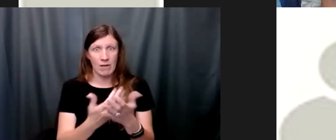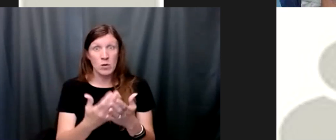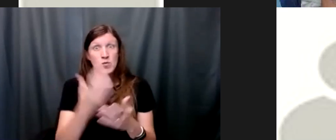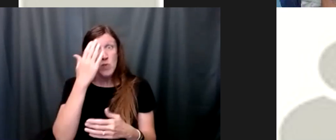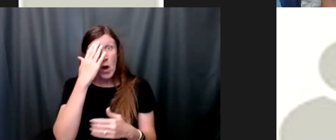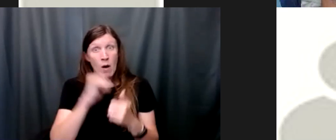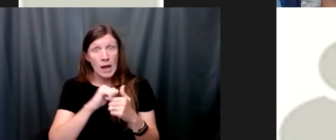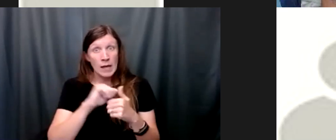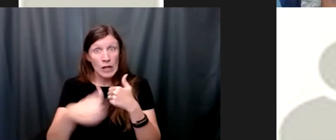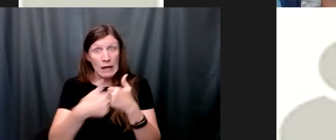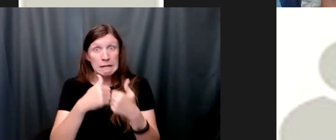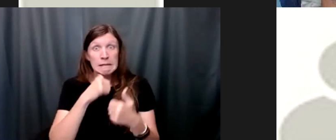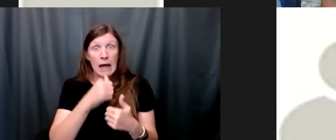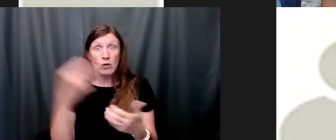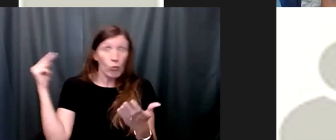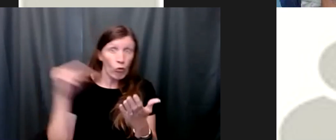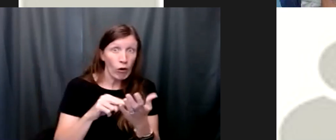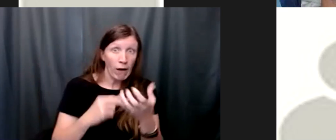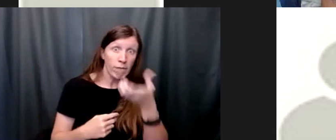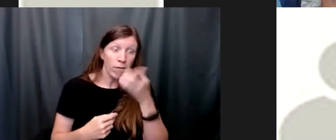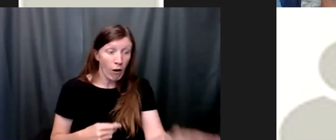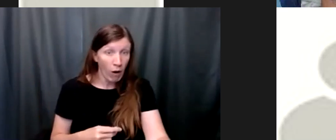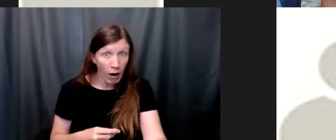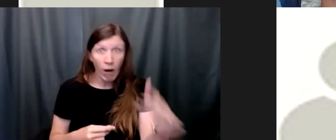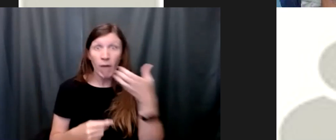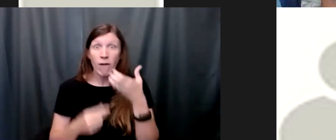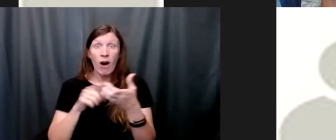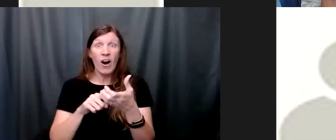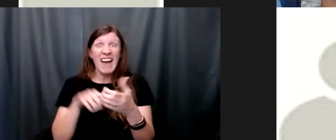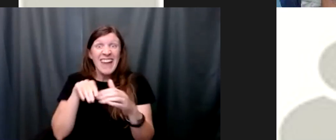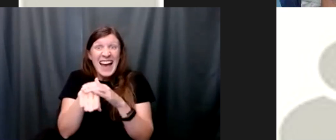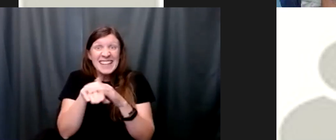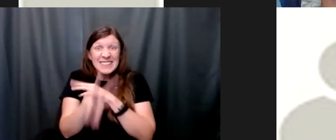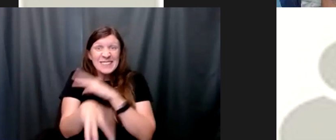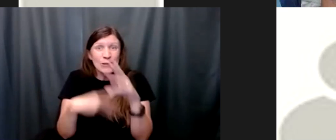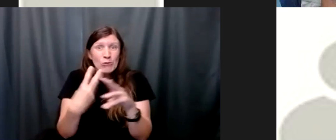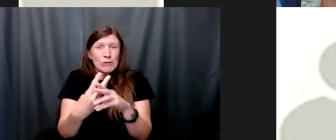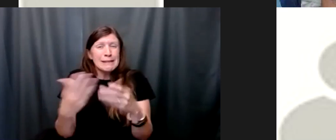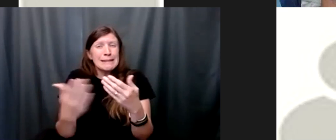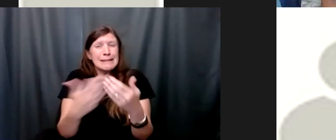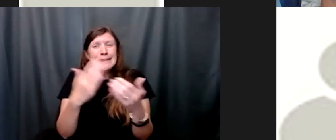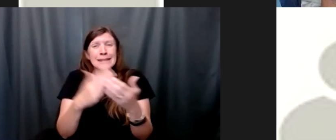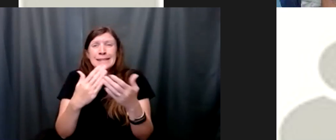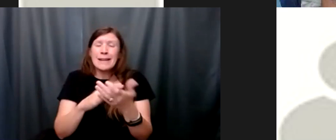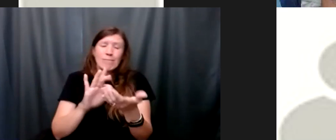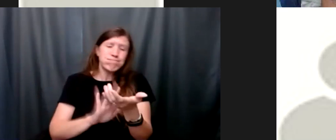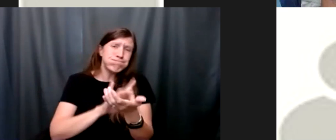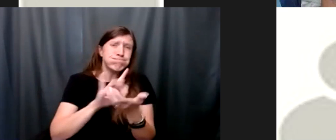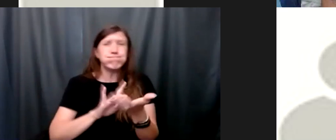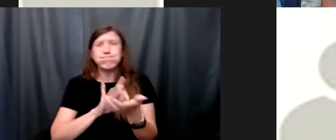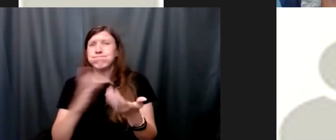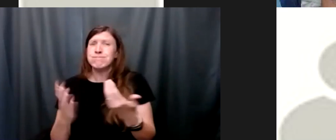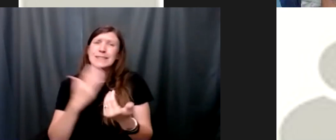i mean our smartphone has access to the world it's at our fingertips and did you know that the